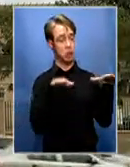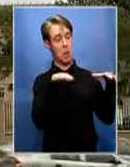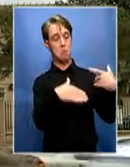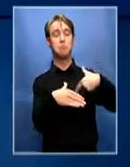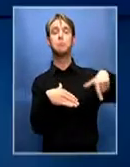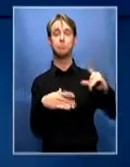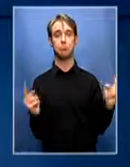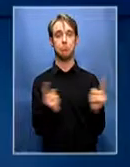matter. UC Commissioner